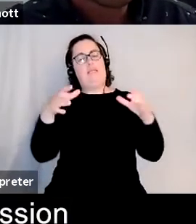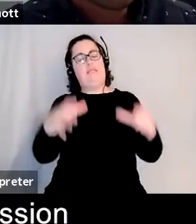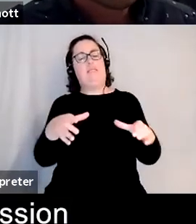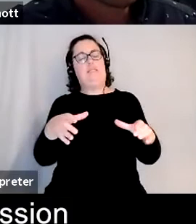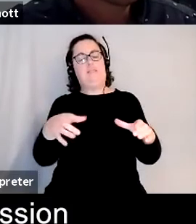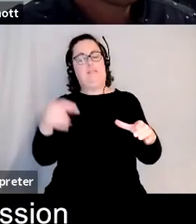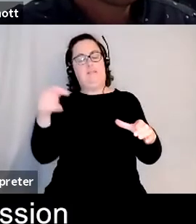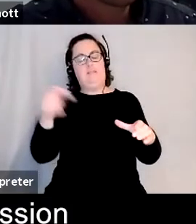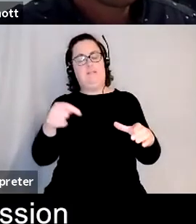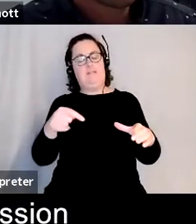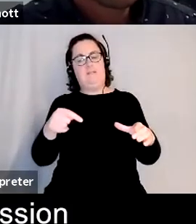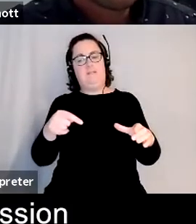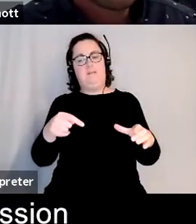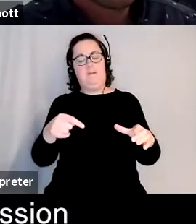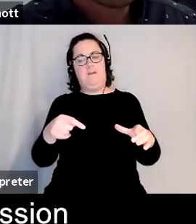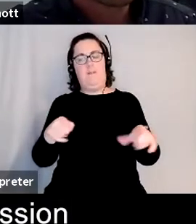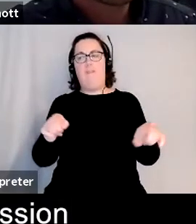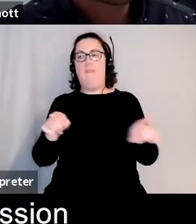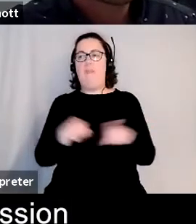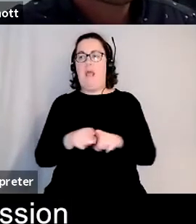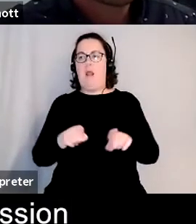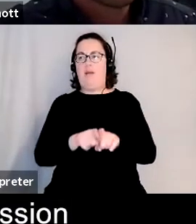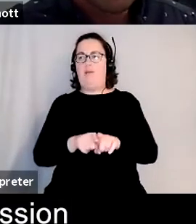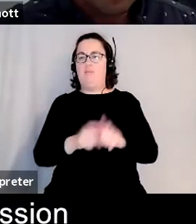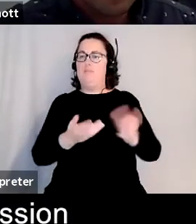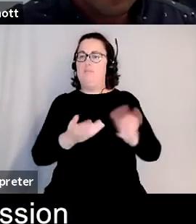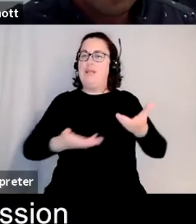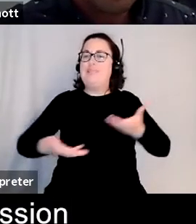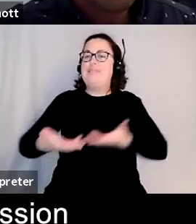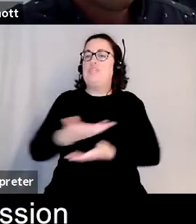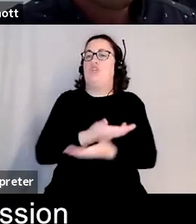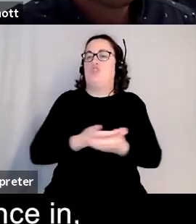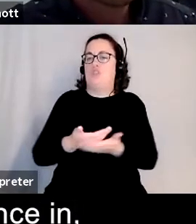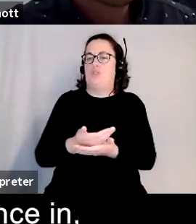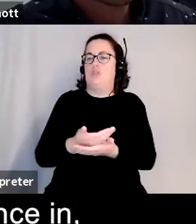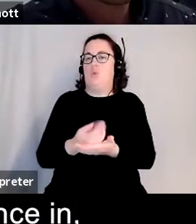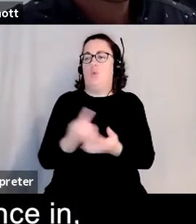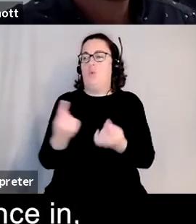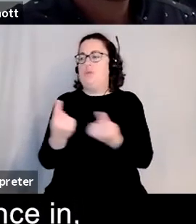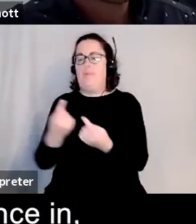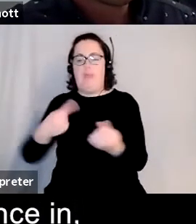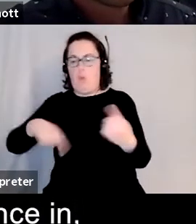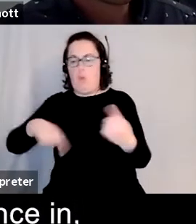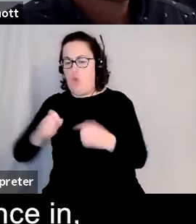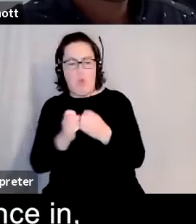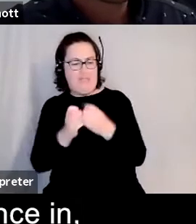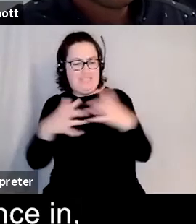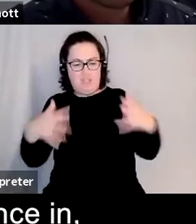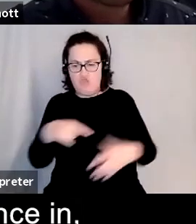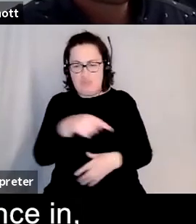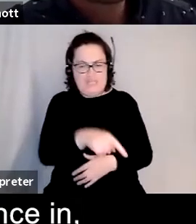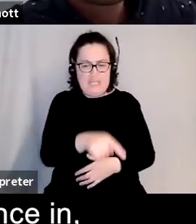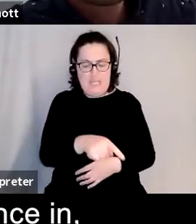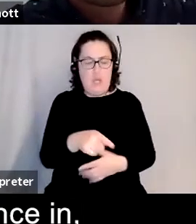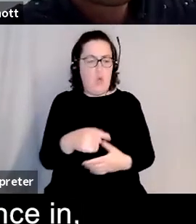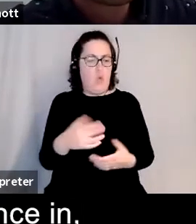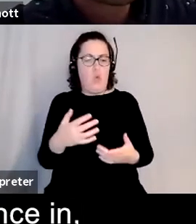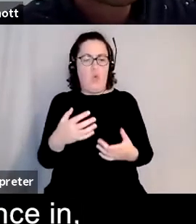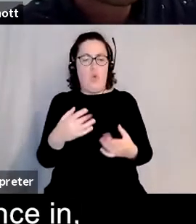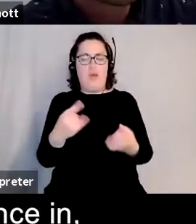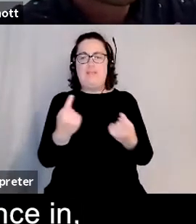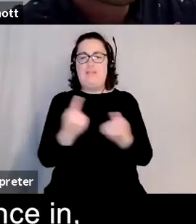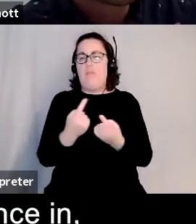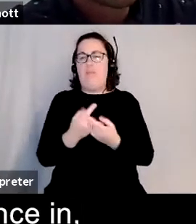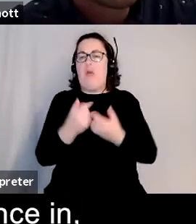them being a kind of point of discussion or a point of dissonance or a point of kind of you know an unusual presence in in the